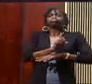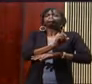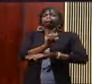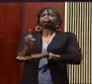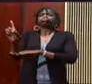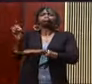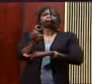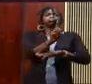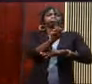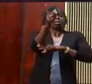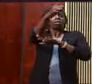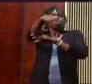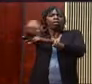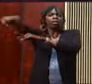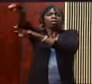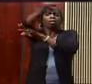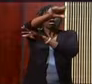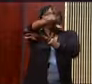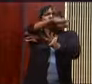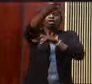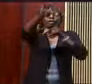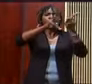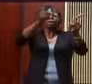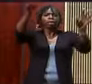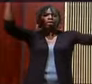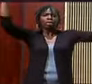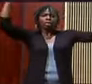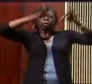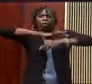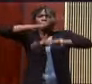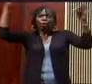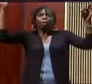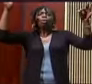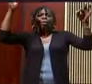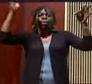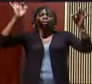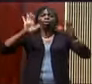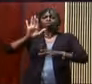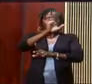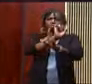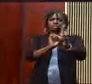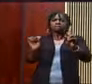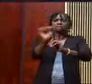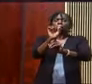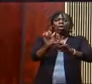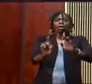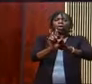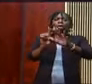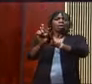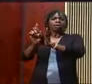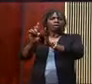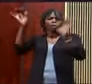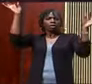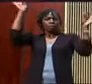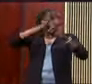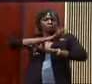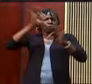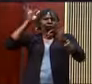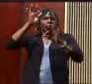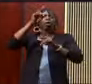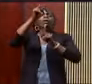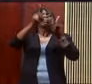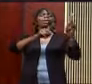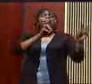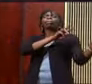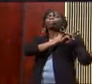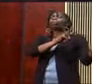don't have a clue as to how you have been hit and how you are hurting. People will look at you and